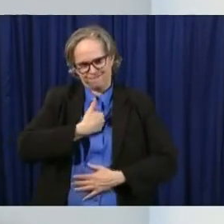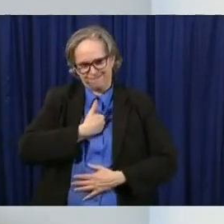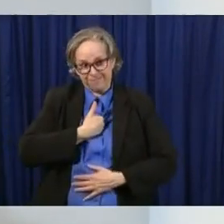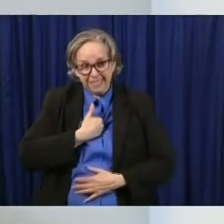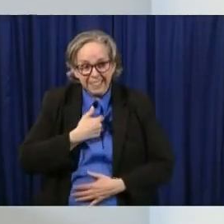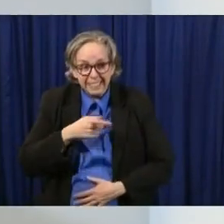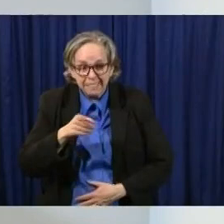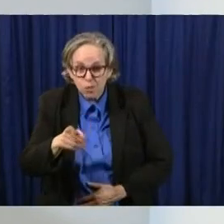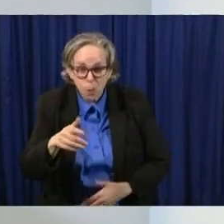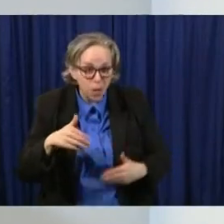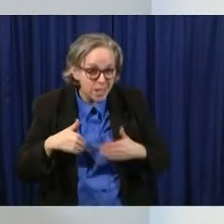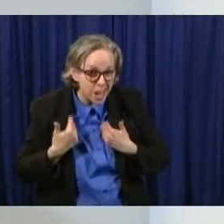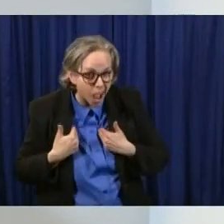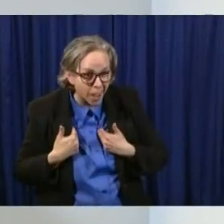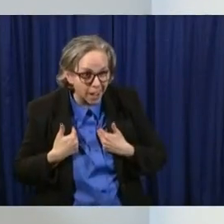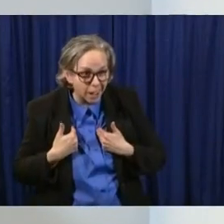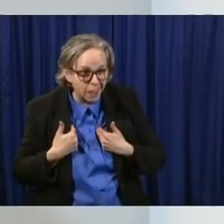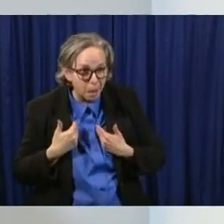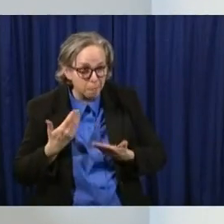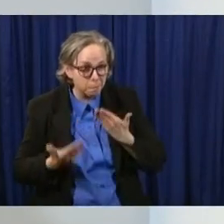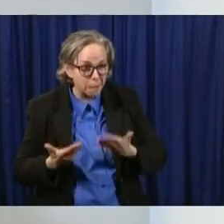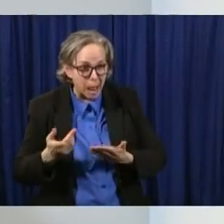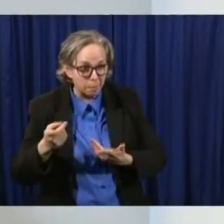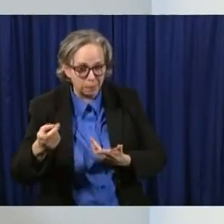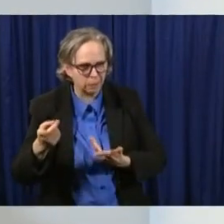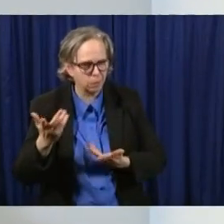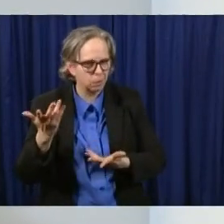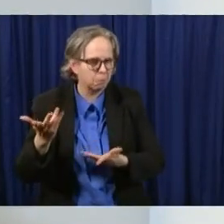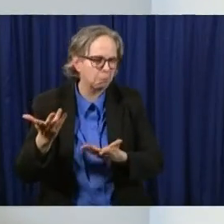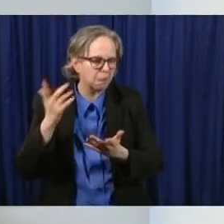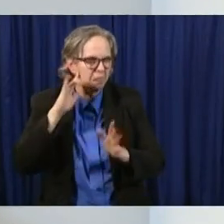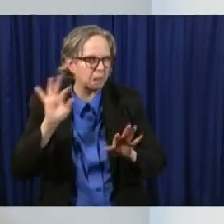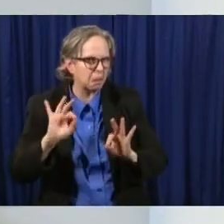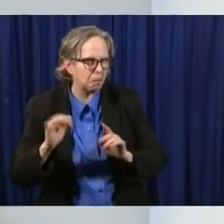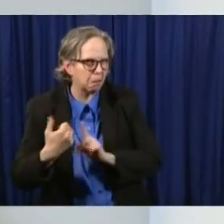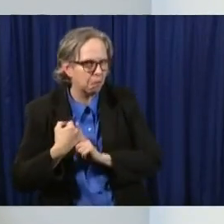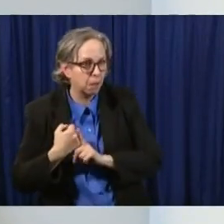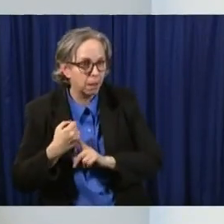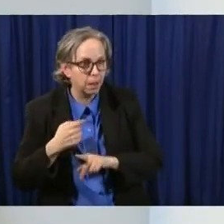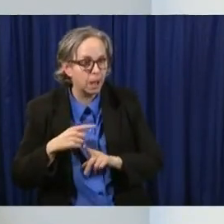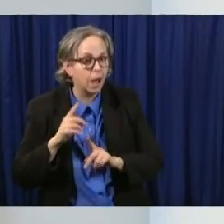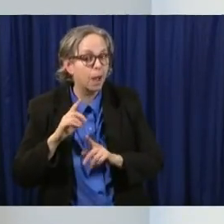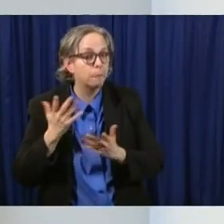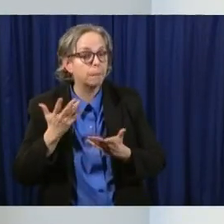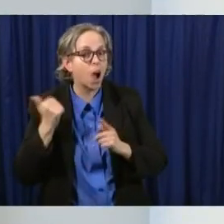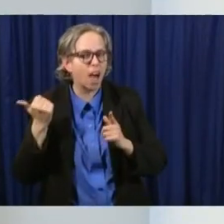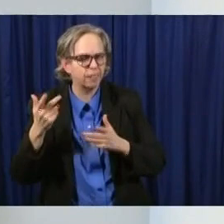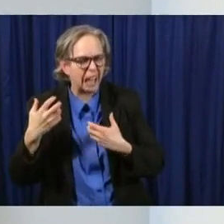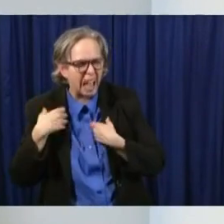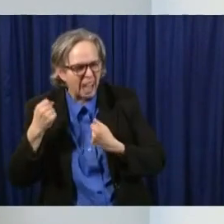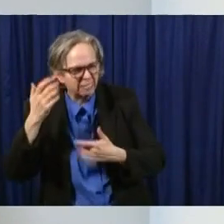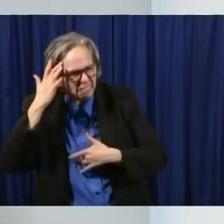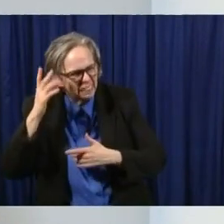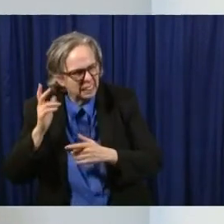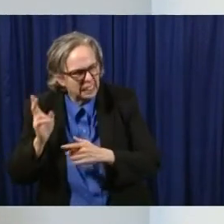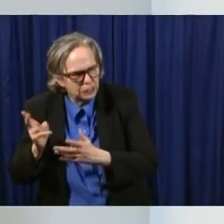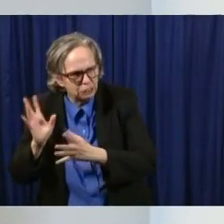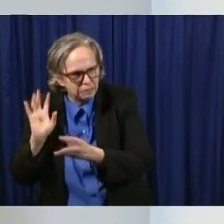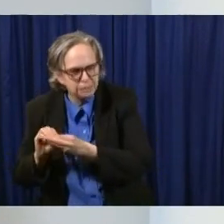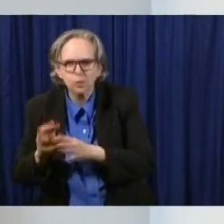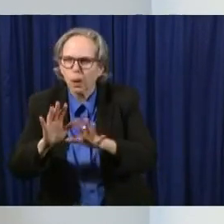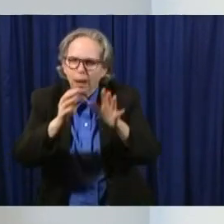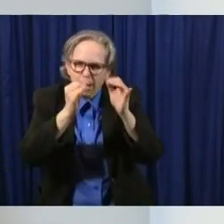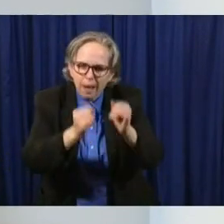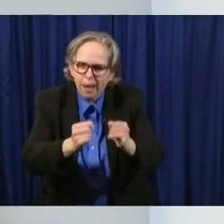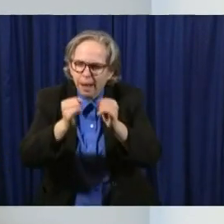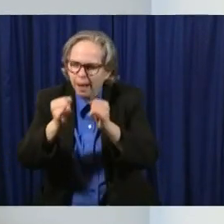less impact on you than if you're older and if you have uh if you have other health issues so we're all going to have to make our own judgments but but